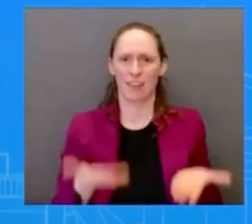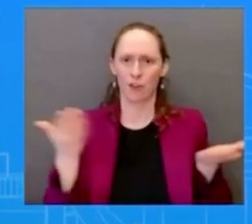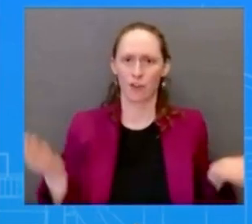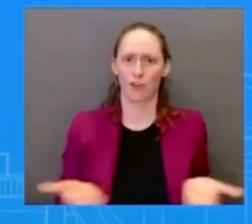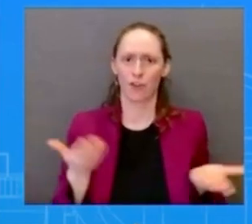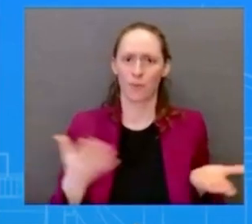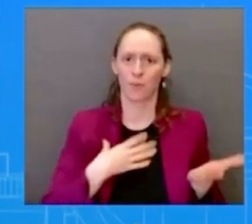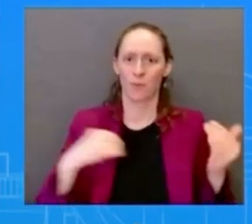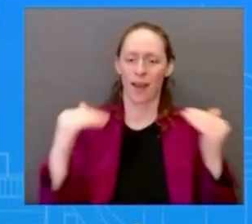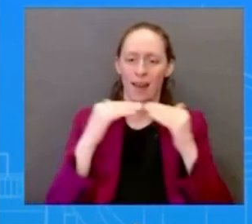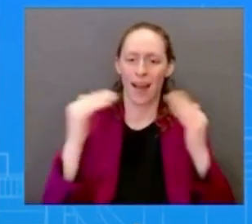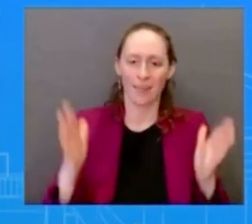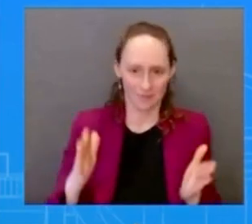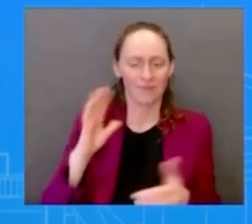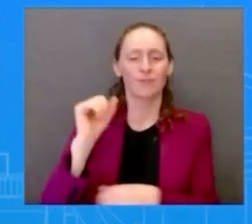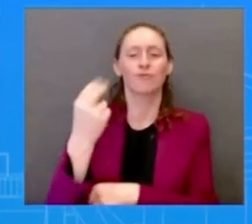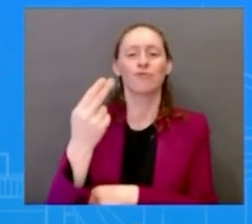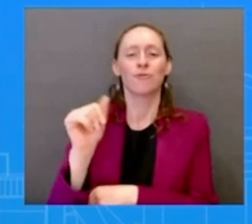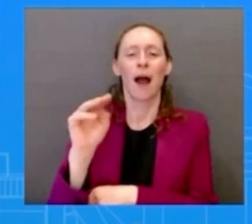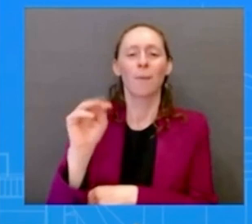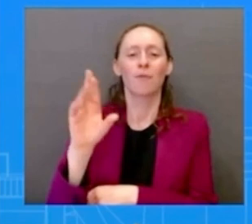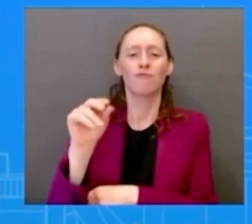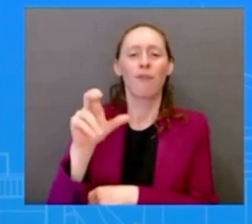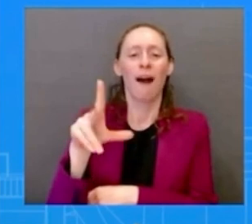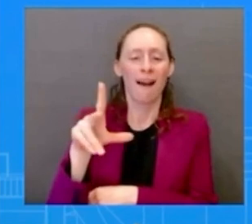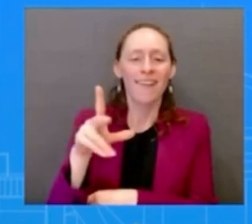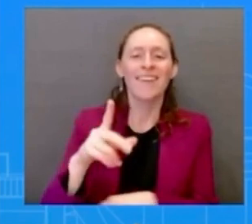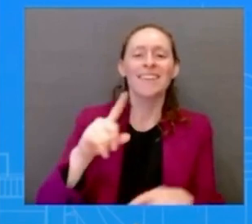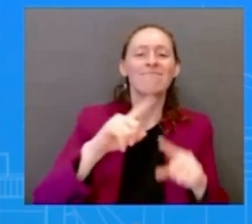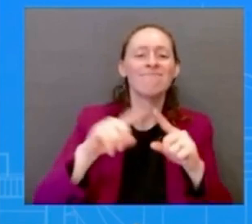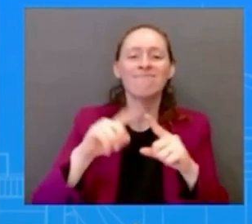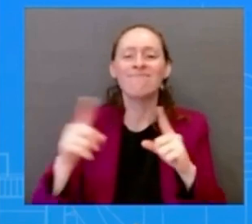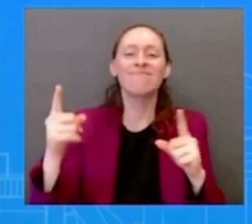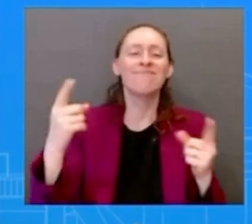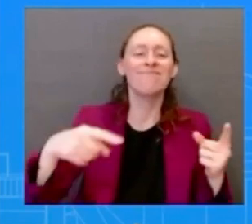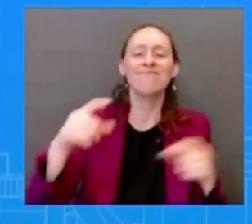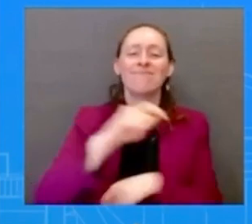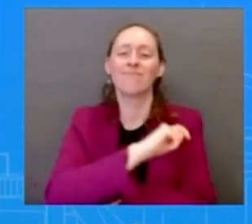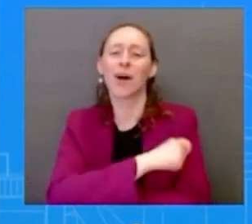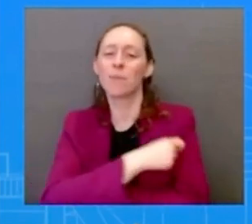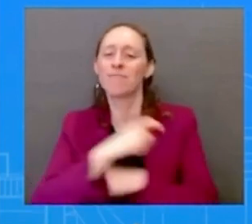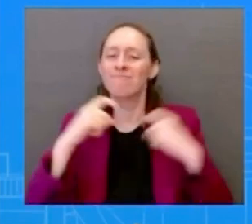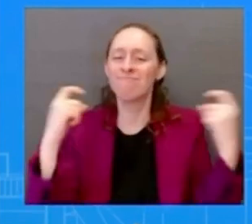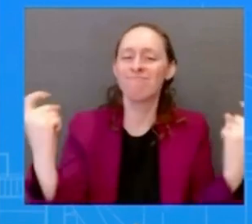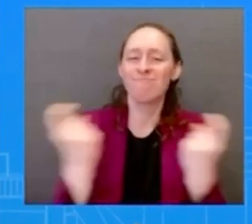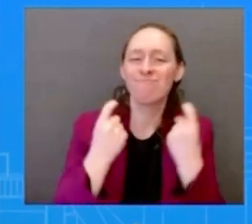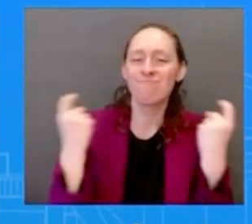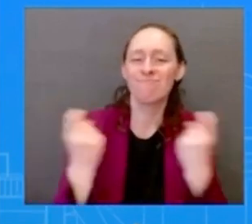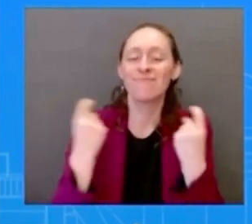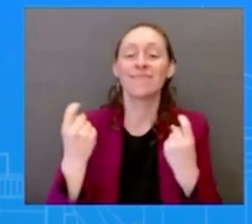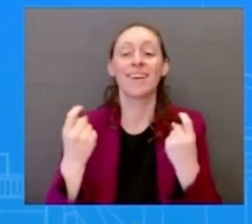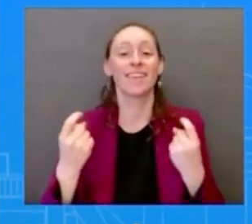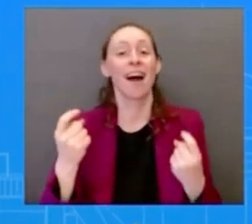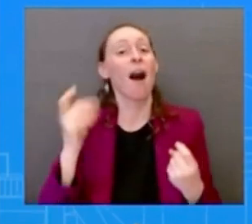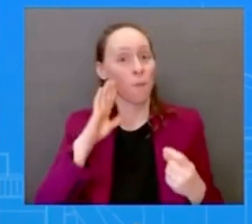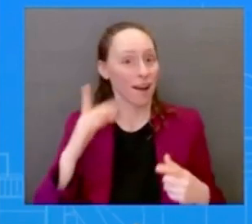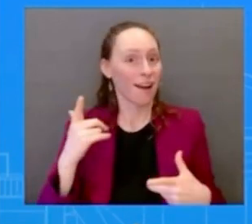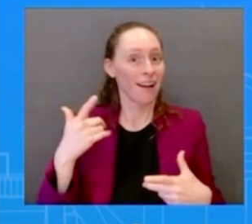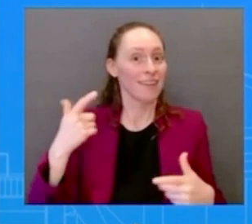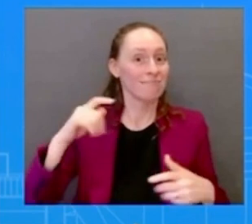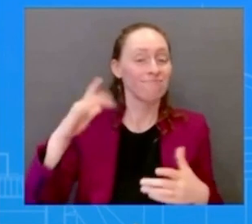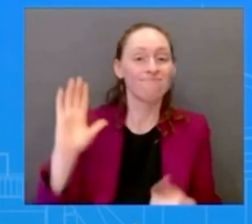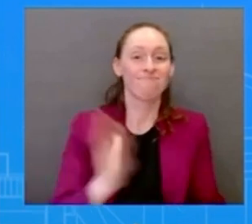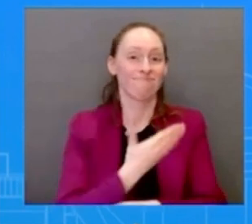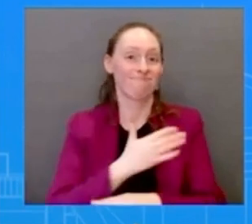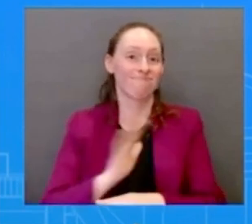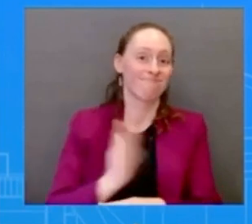including a special performance from Ireland's own Niall Horan Niall is a multi-platinum selling